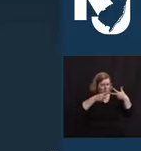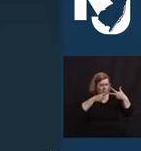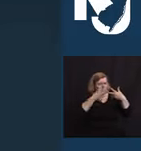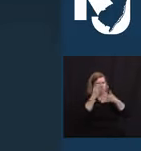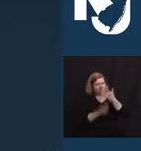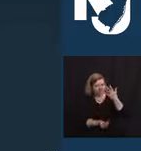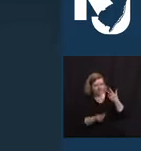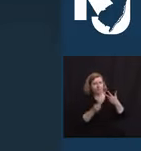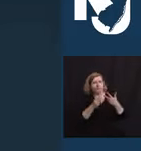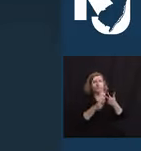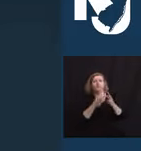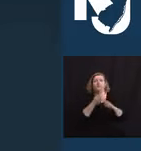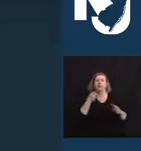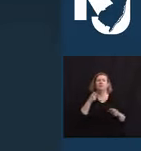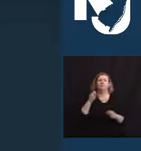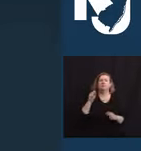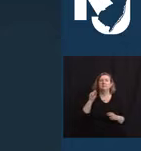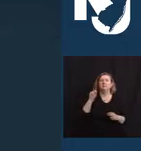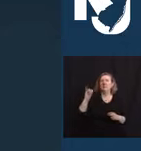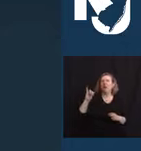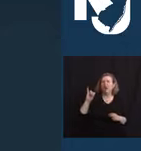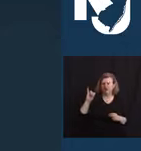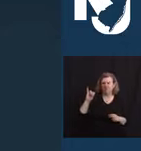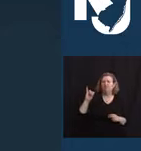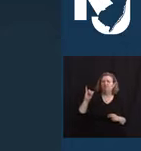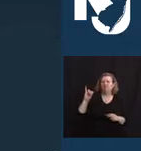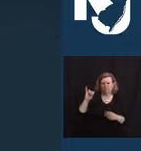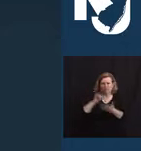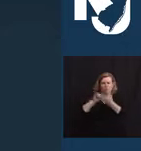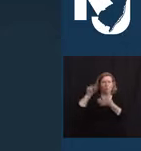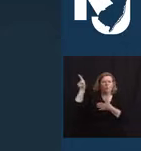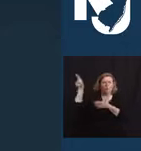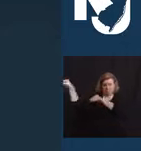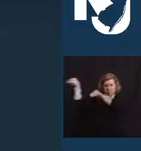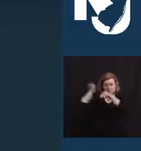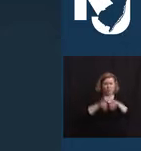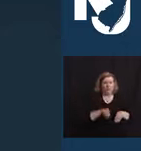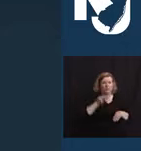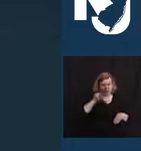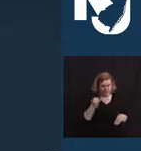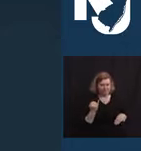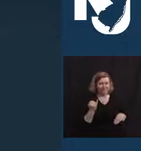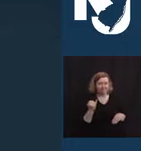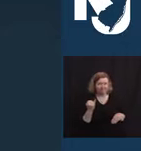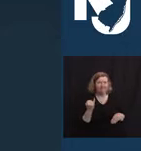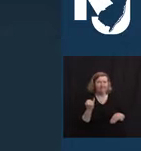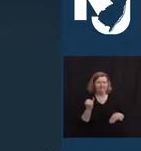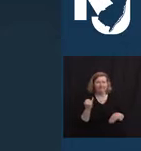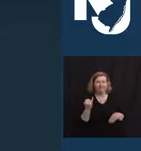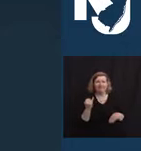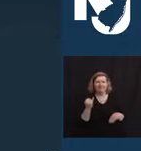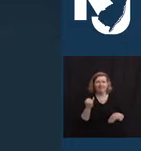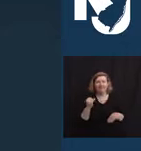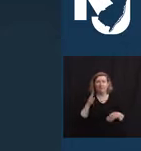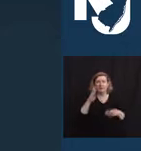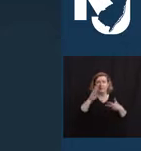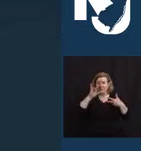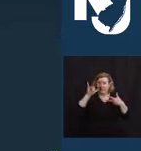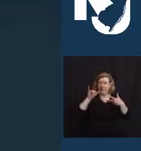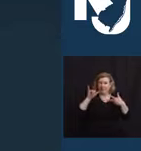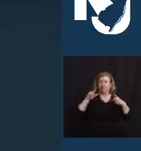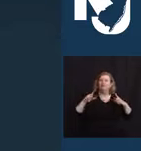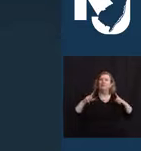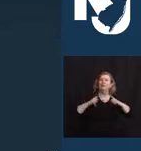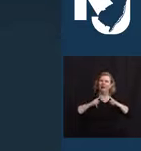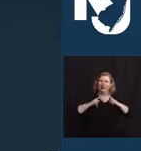Staten Islanders who had made Jersey their home over the past several years. Billy Burke was a retired member of the